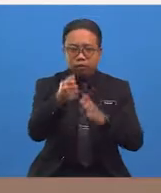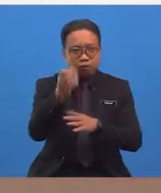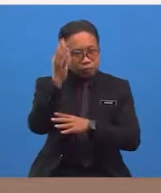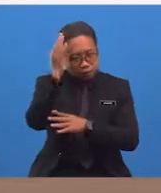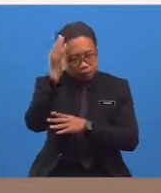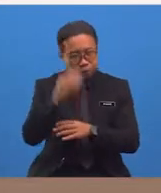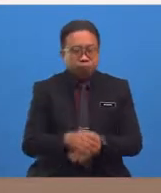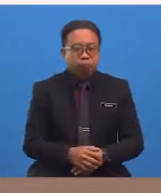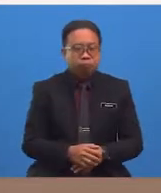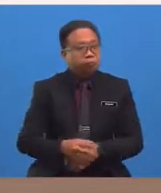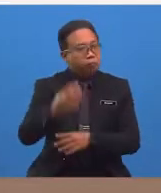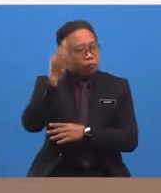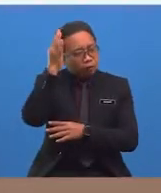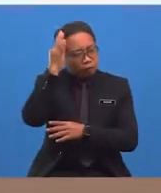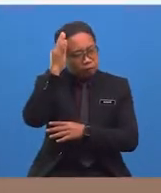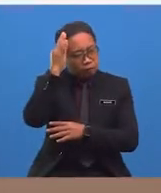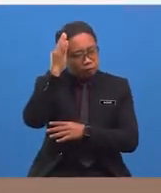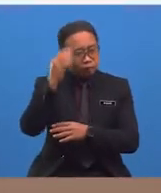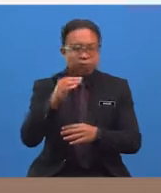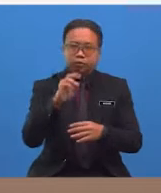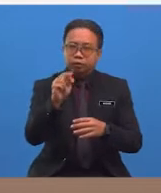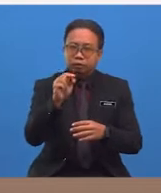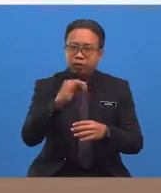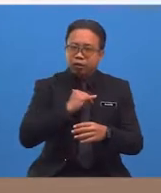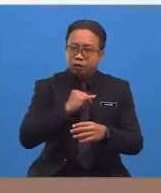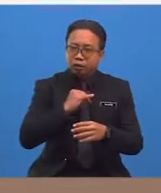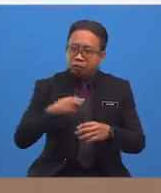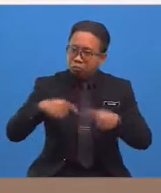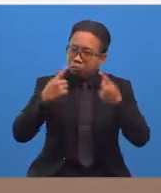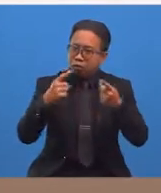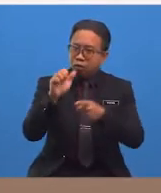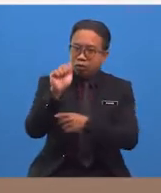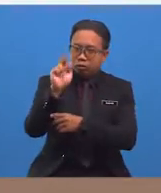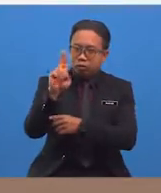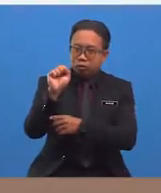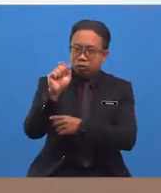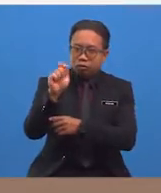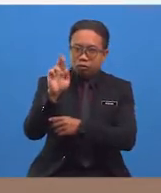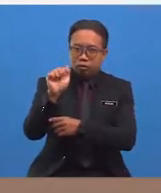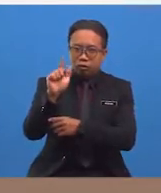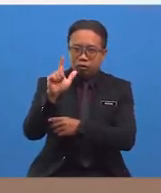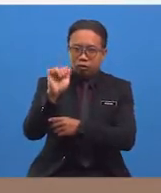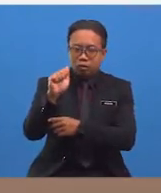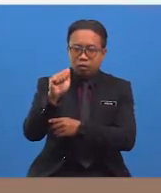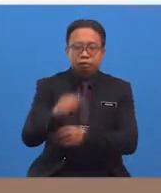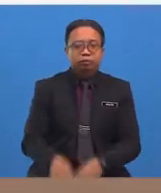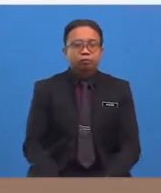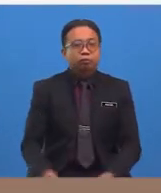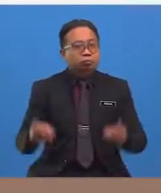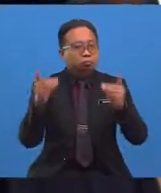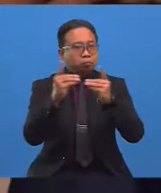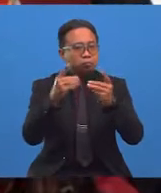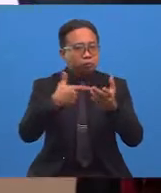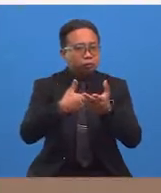Keep them in your mind while we are flying off to Australia. See you later, Grammys. All